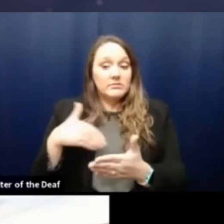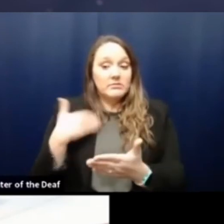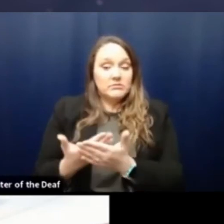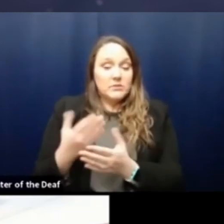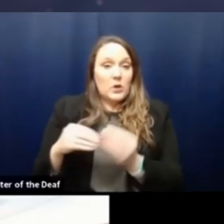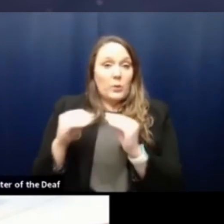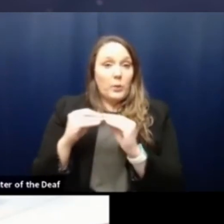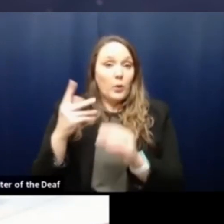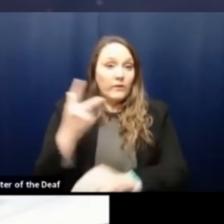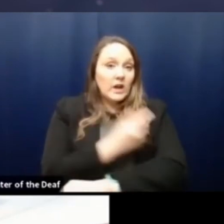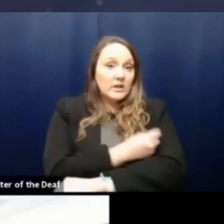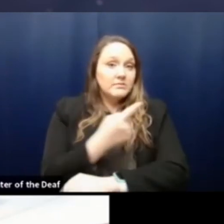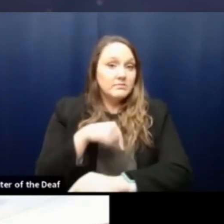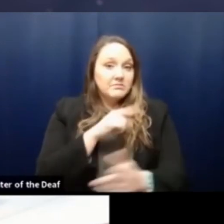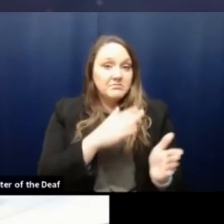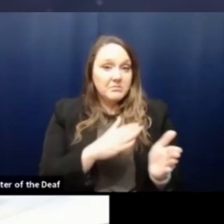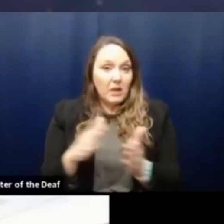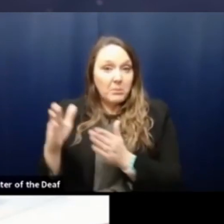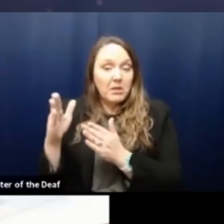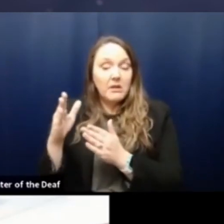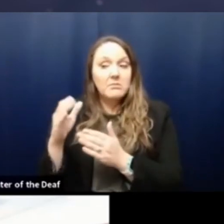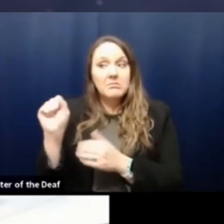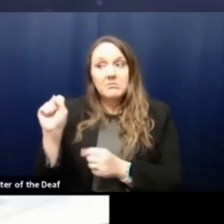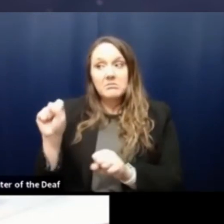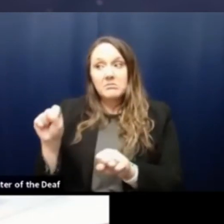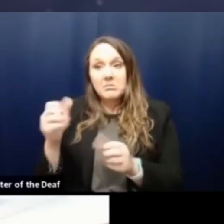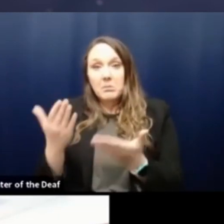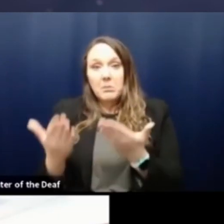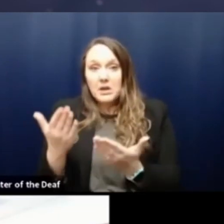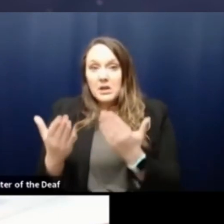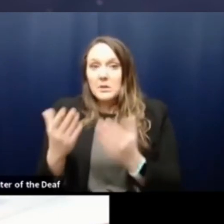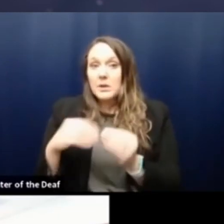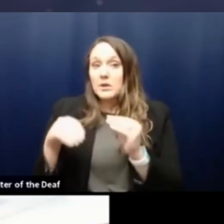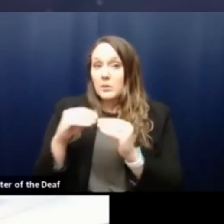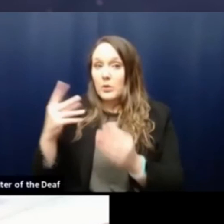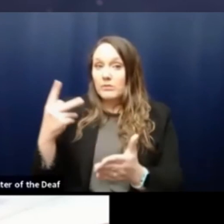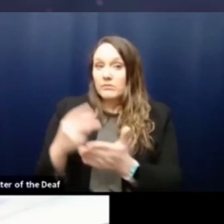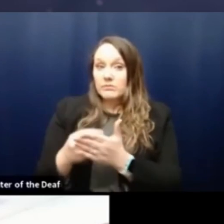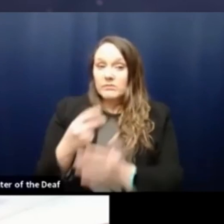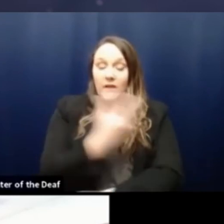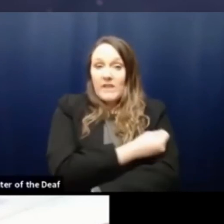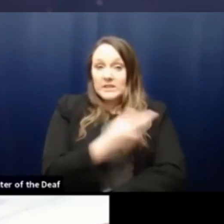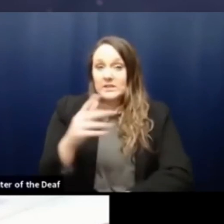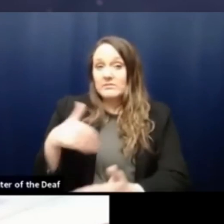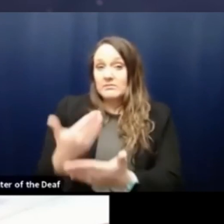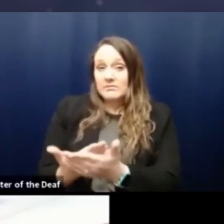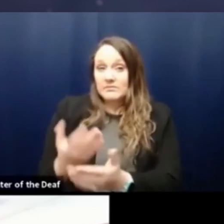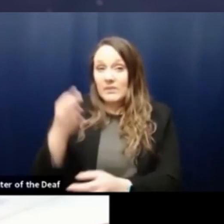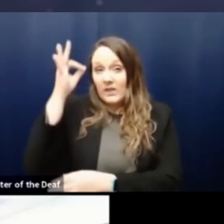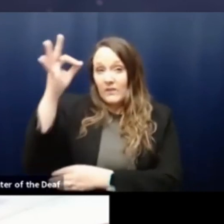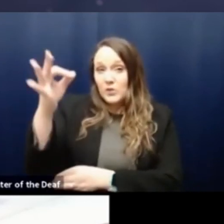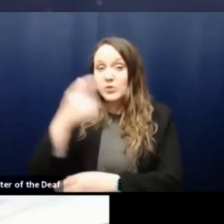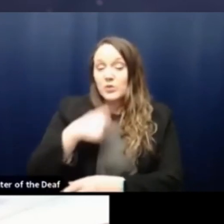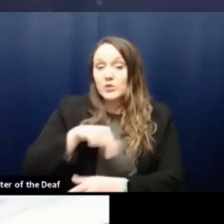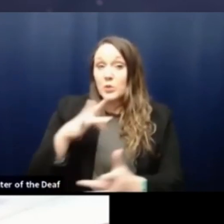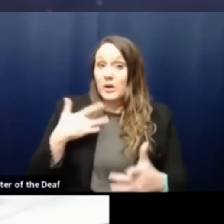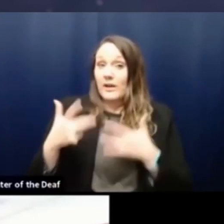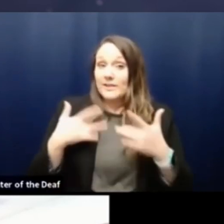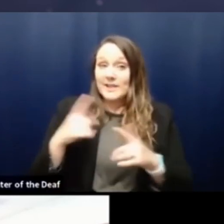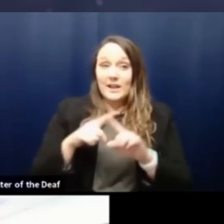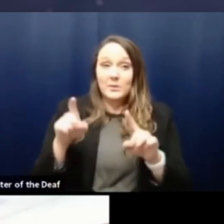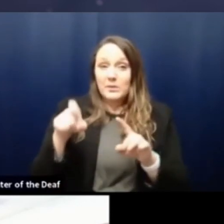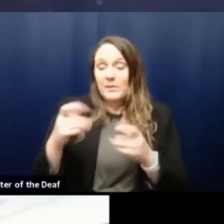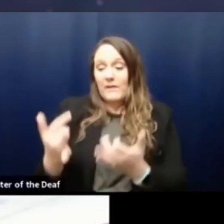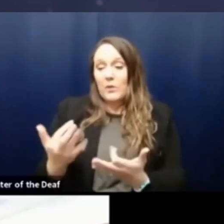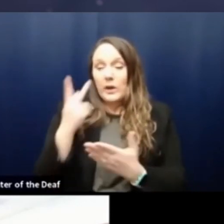ahead for the possibility of getting more vaccine in the near future. So, um, we're, we're excited about the possibility, but we'll have to wait and see